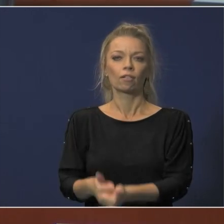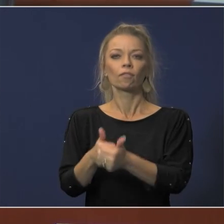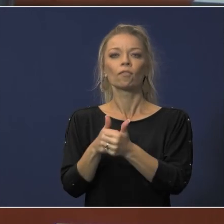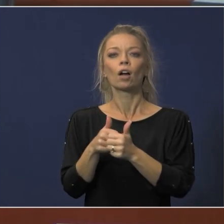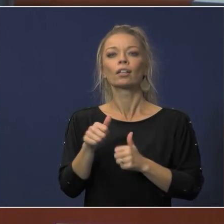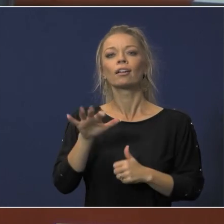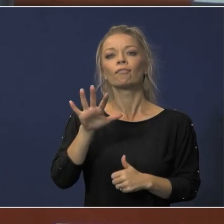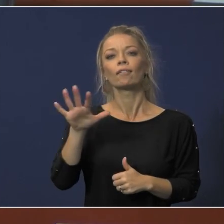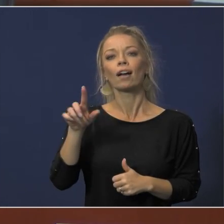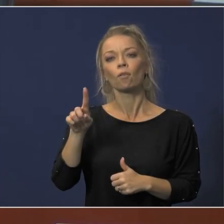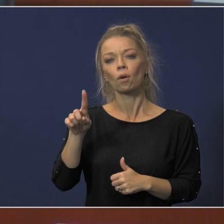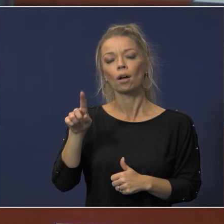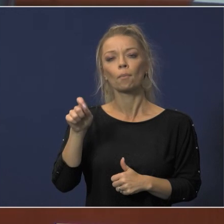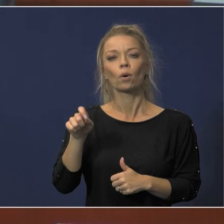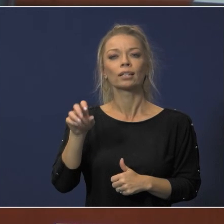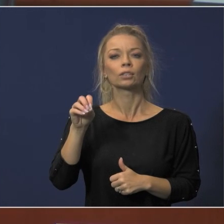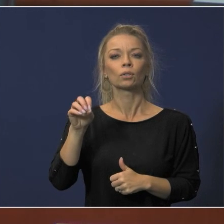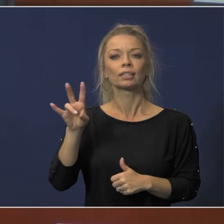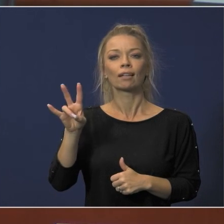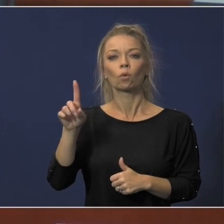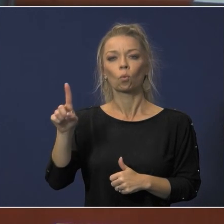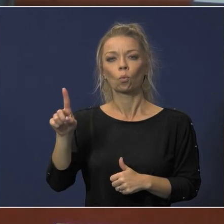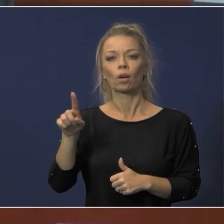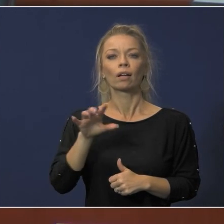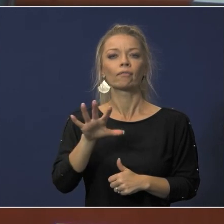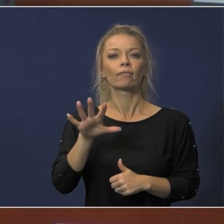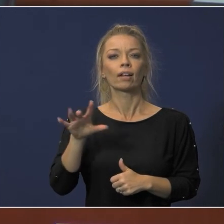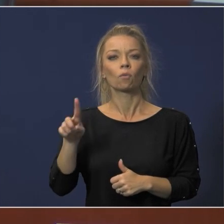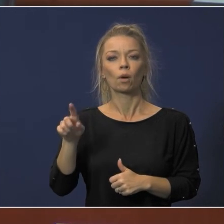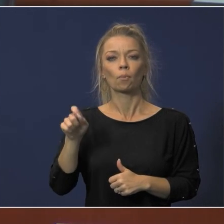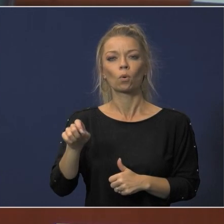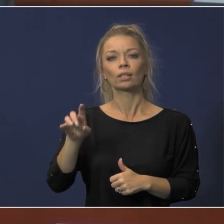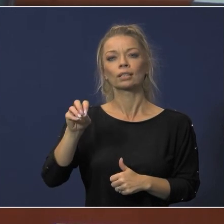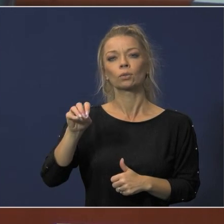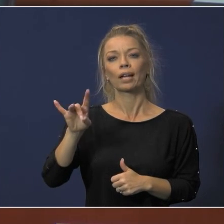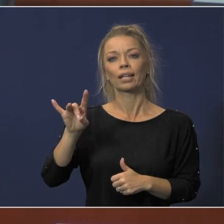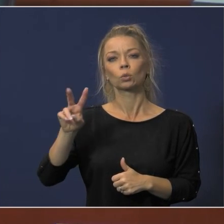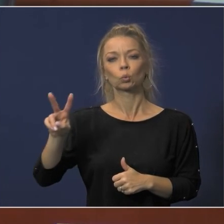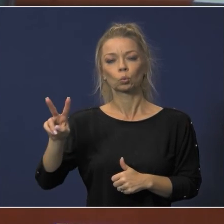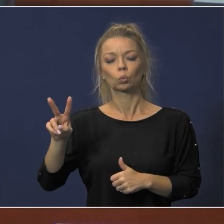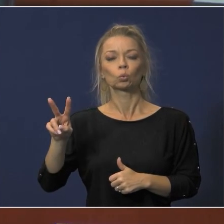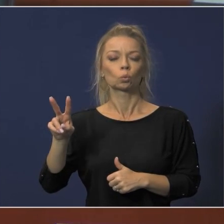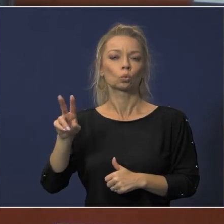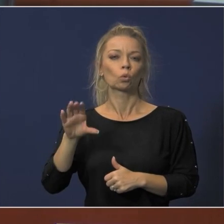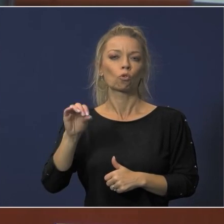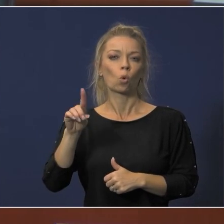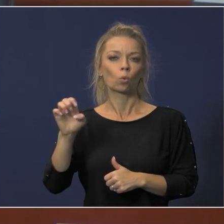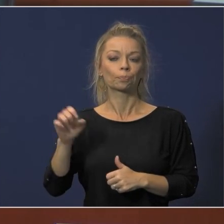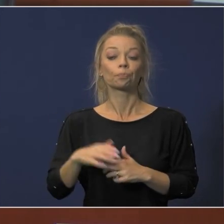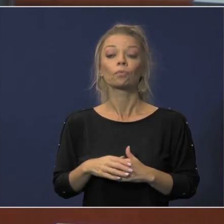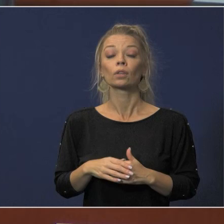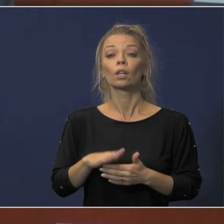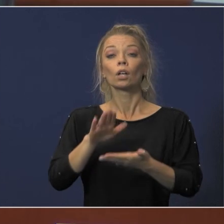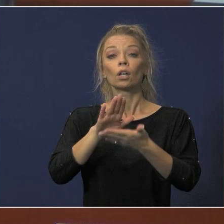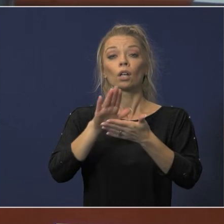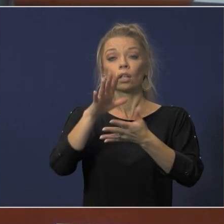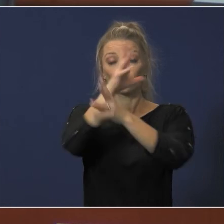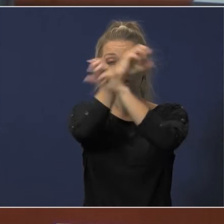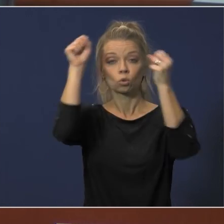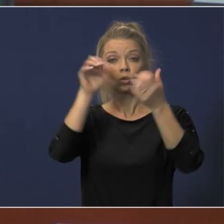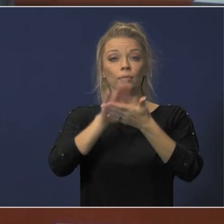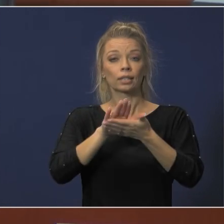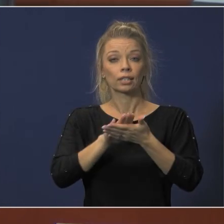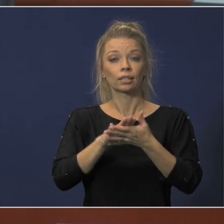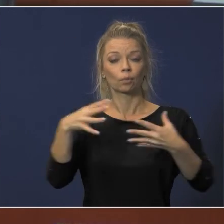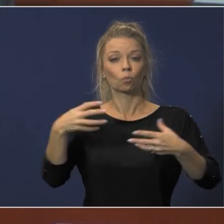point zero seven one and five five one point zero eight two the superintendent's briefing of the of the